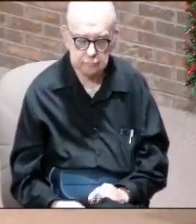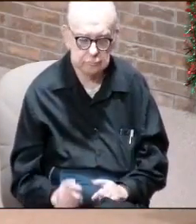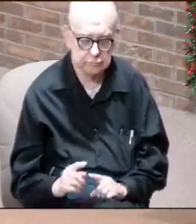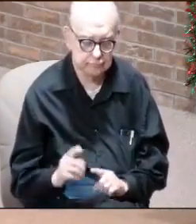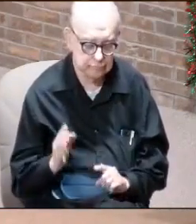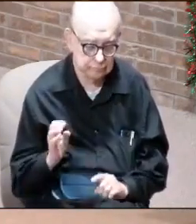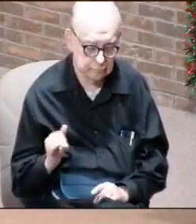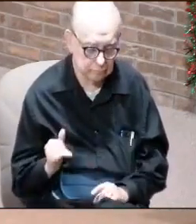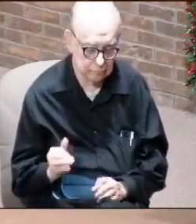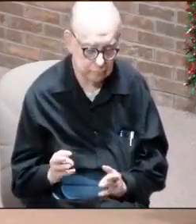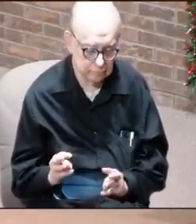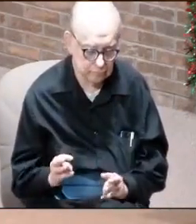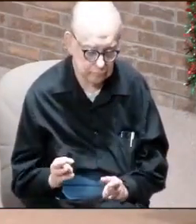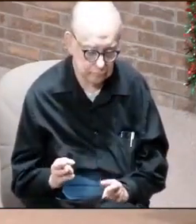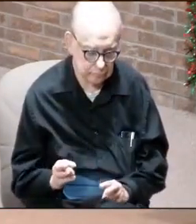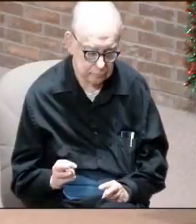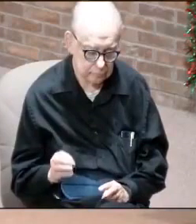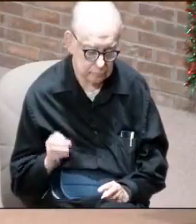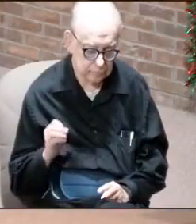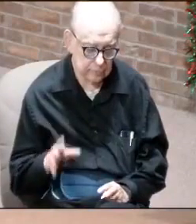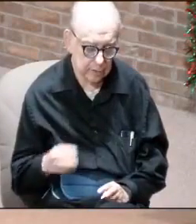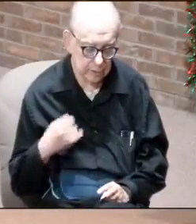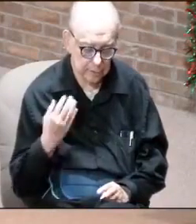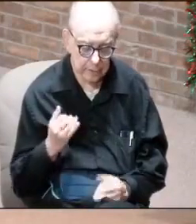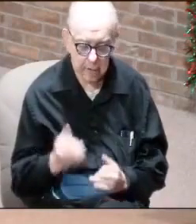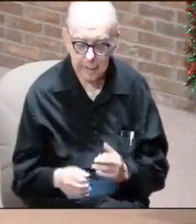By the way, we lose our last name.